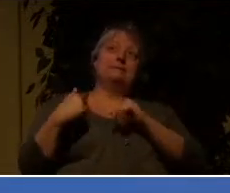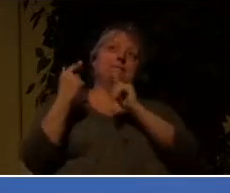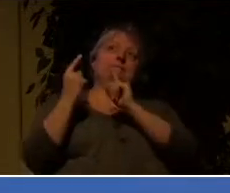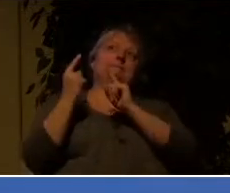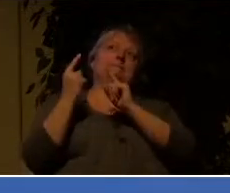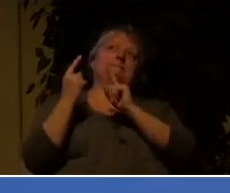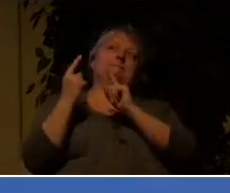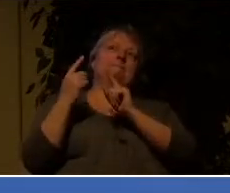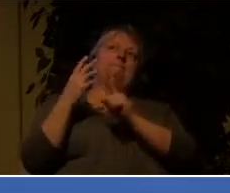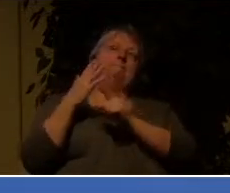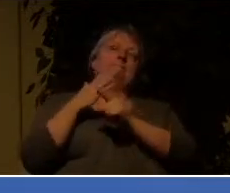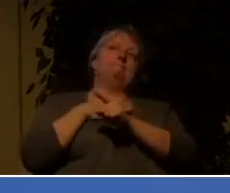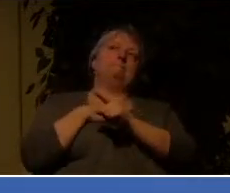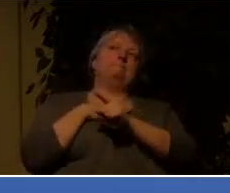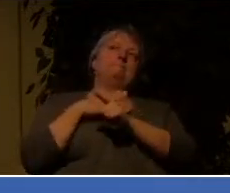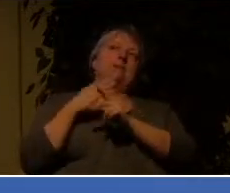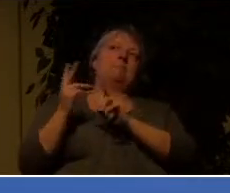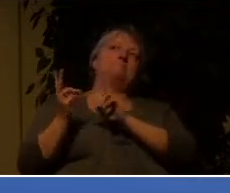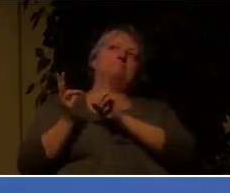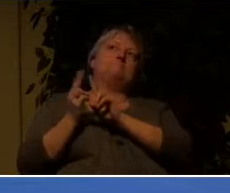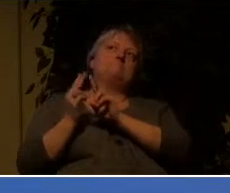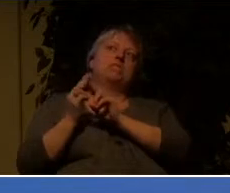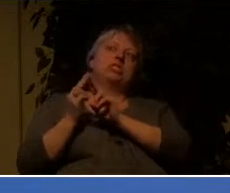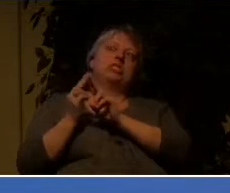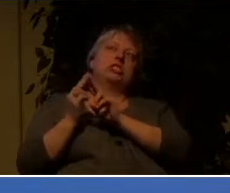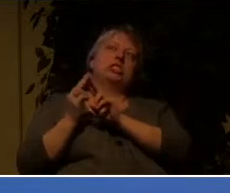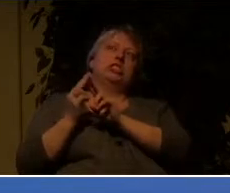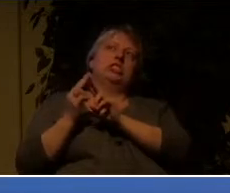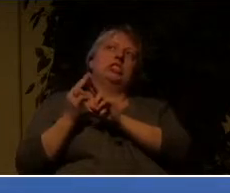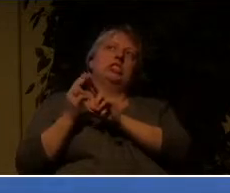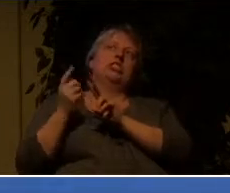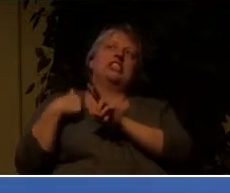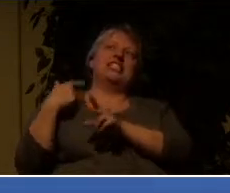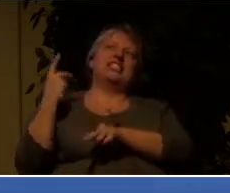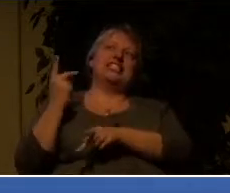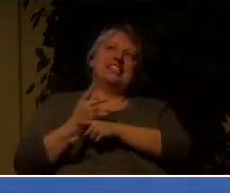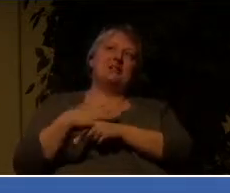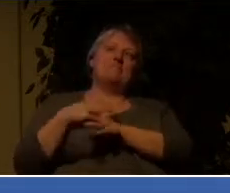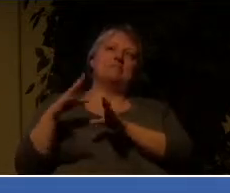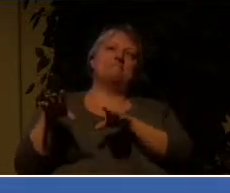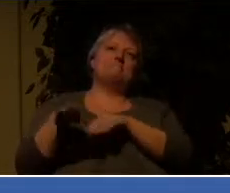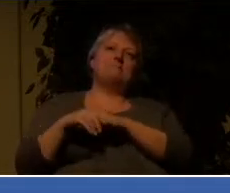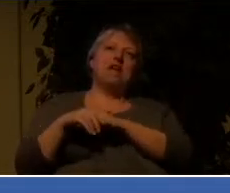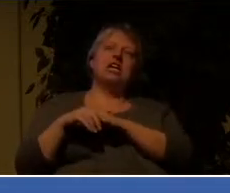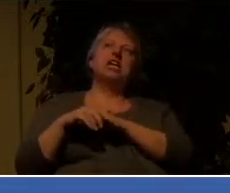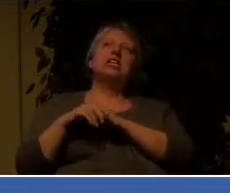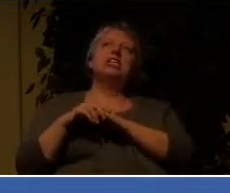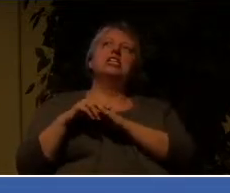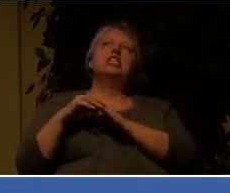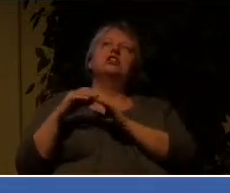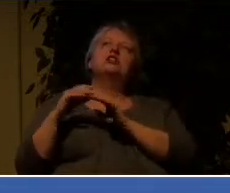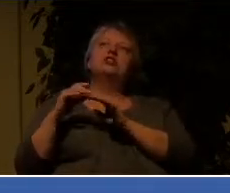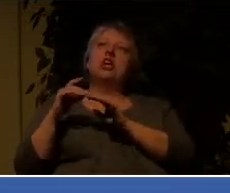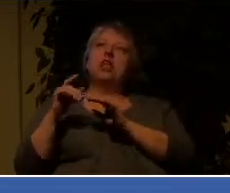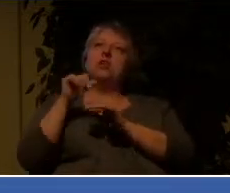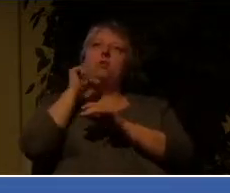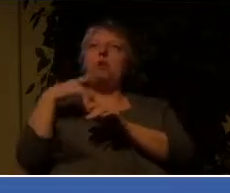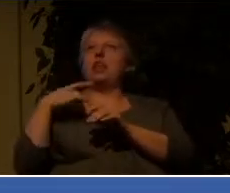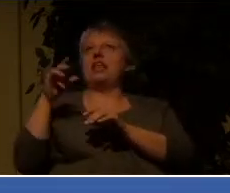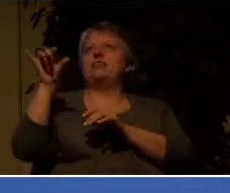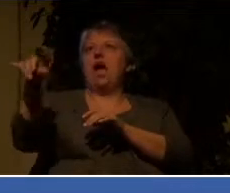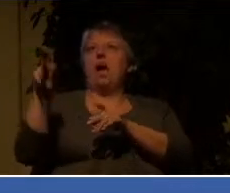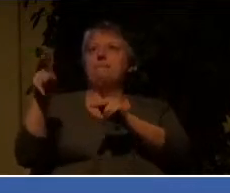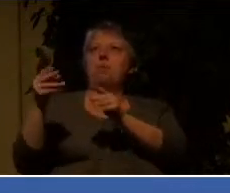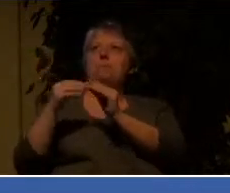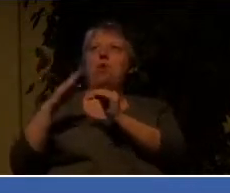marriage will fall apart. If I stand up against my friends, nobody will invite me over to their place. And, and, and, will